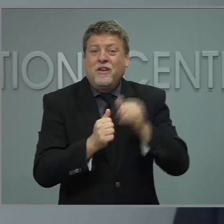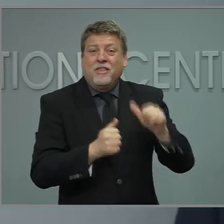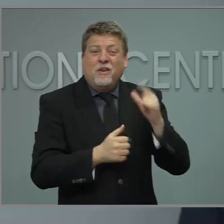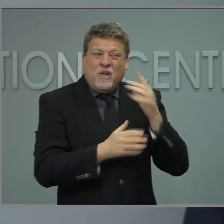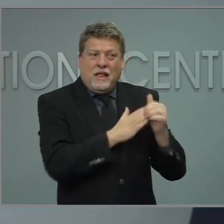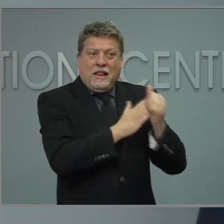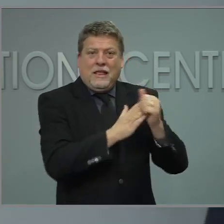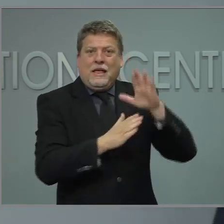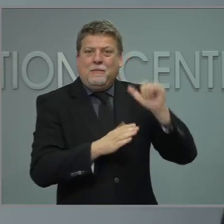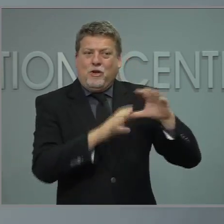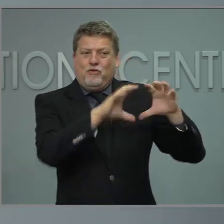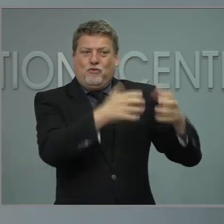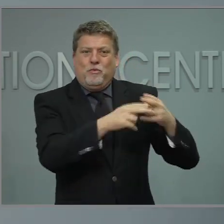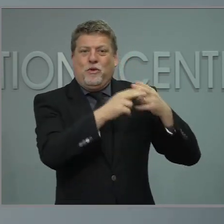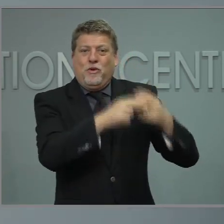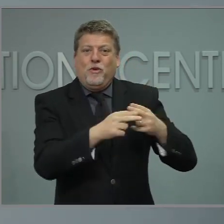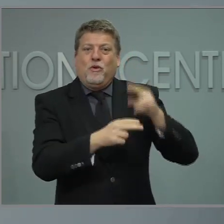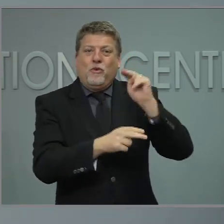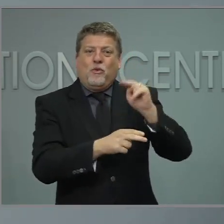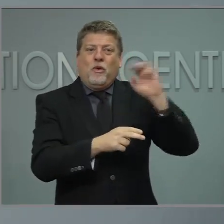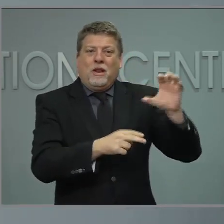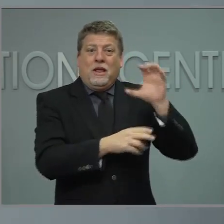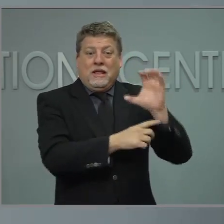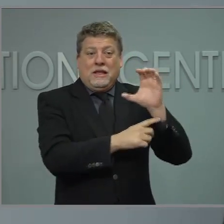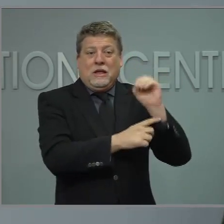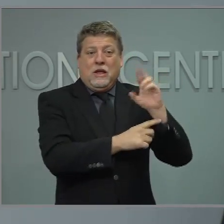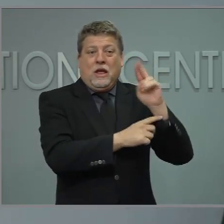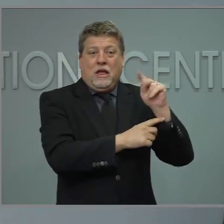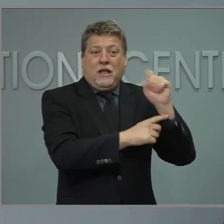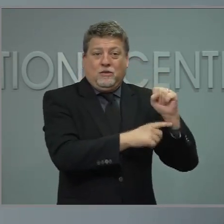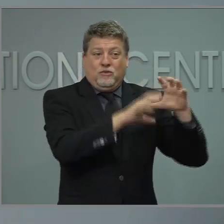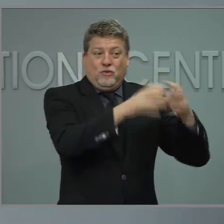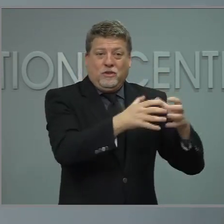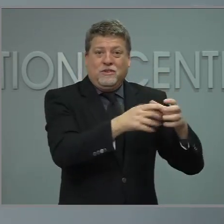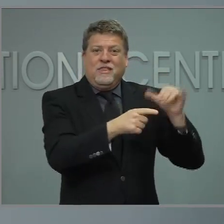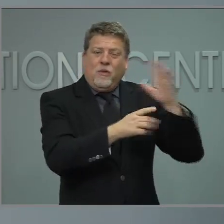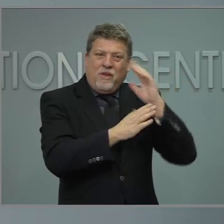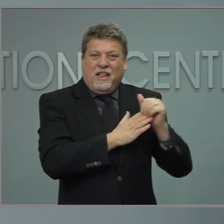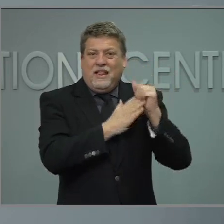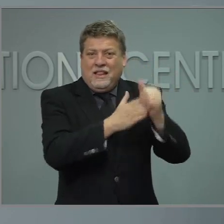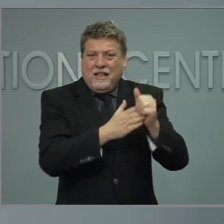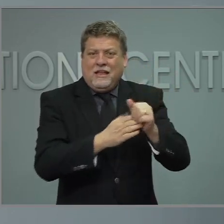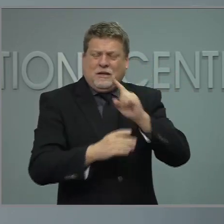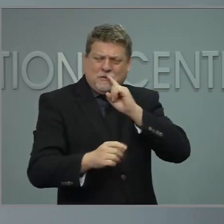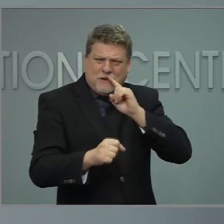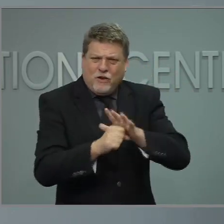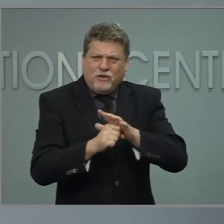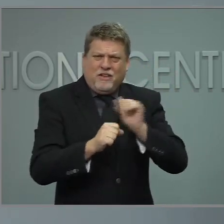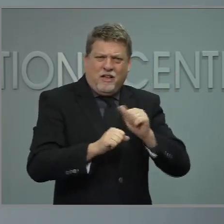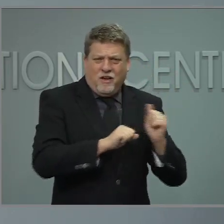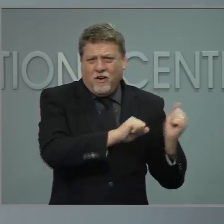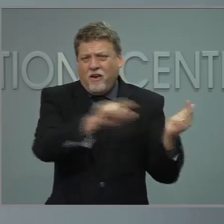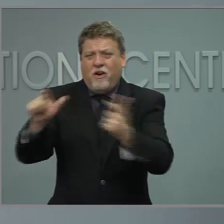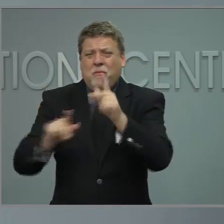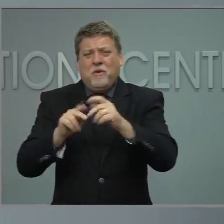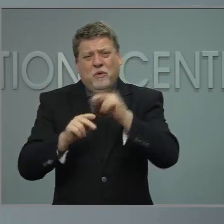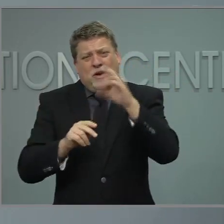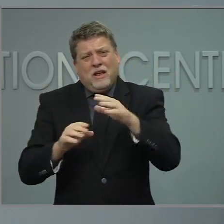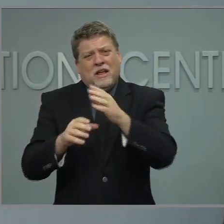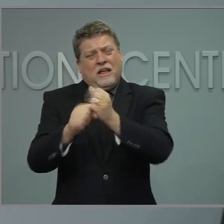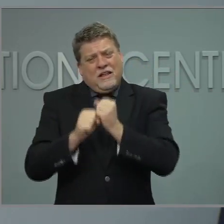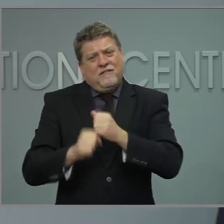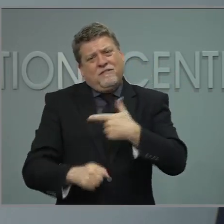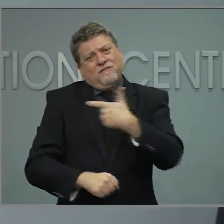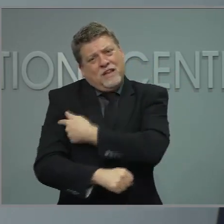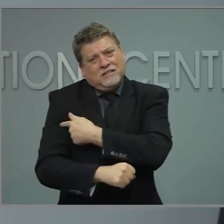populations to make sure that they can receive the COVID-19 vaccine. Healthier Together will increase access to vaccines to